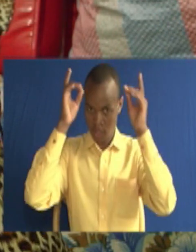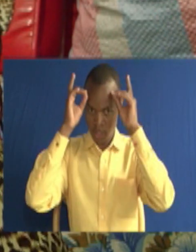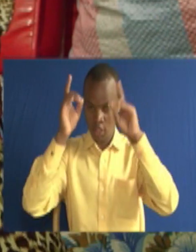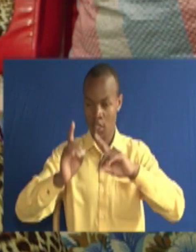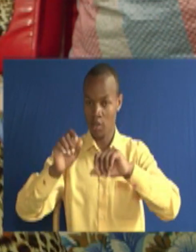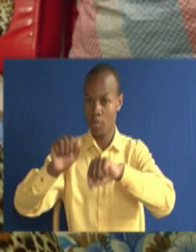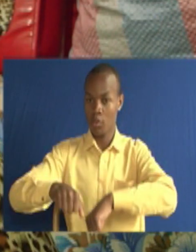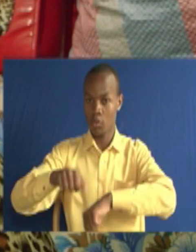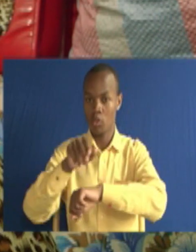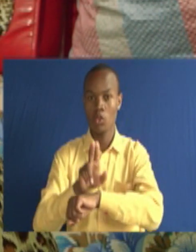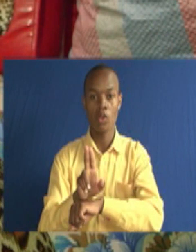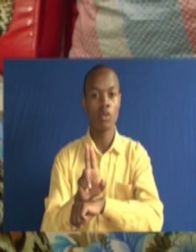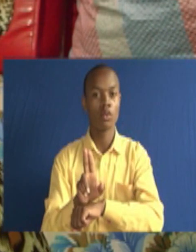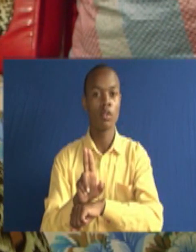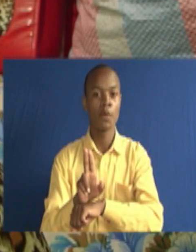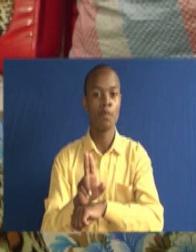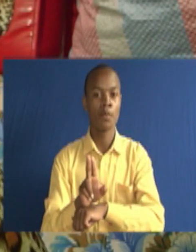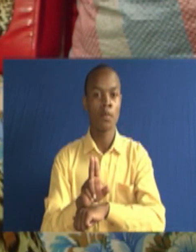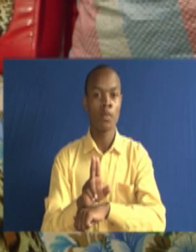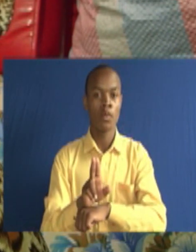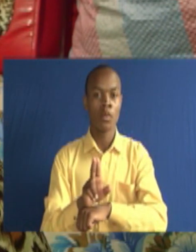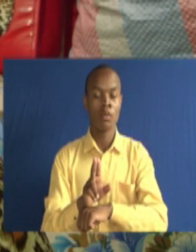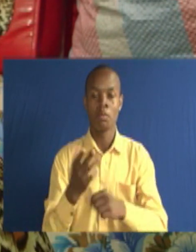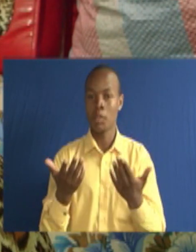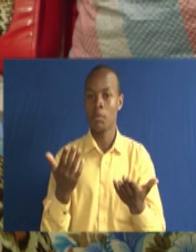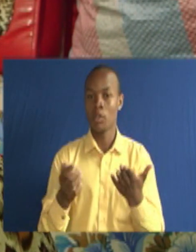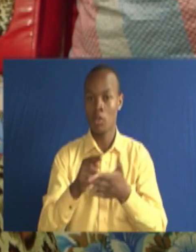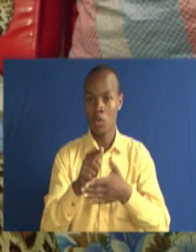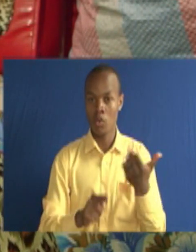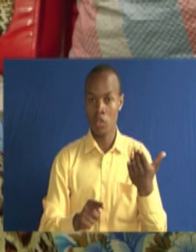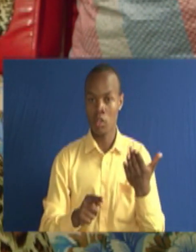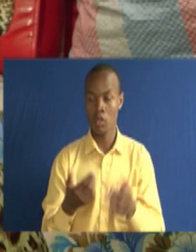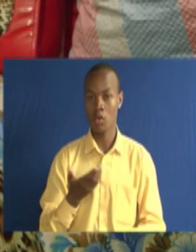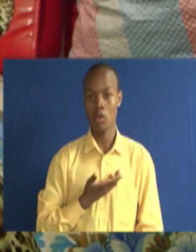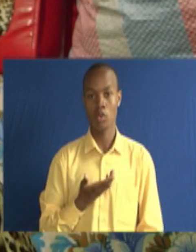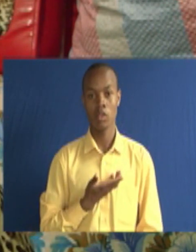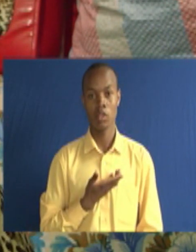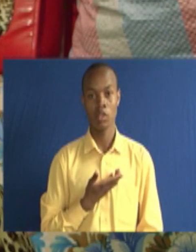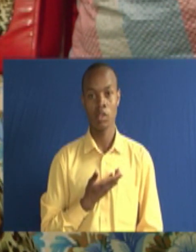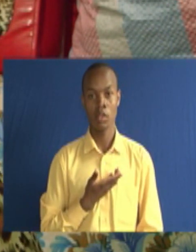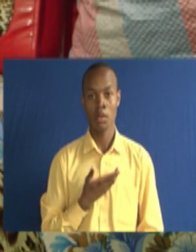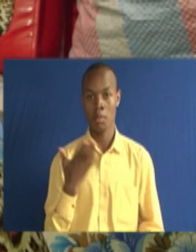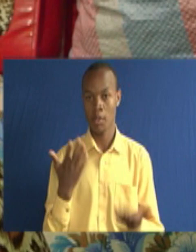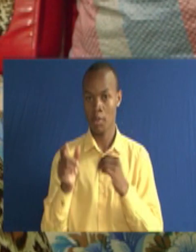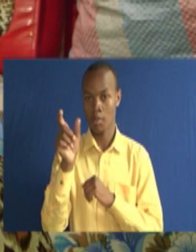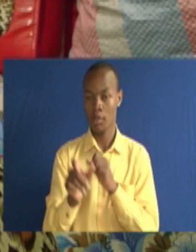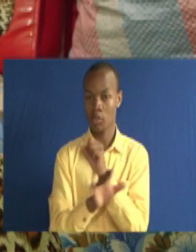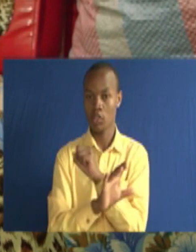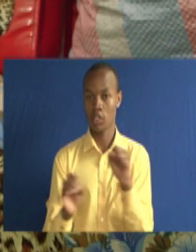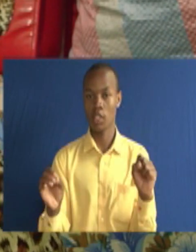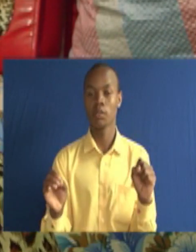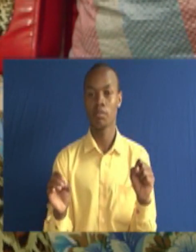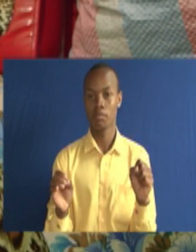chochote tu ni nacho miliki, Ndiposa waweze kujisaidia kama mimi